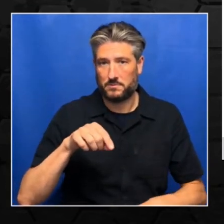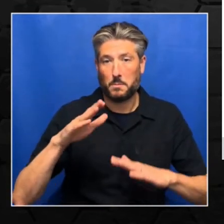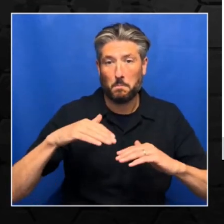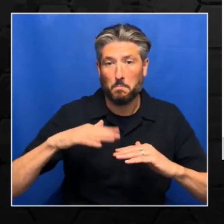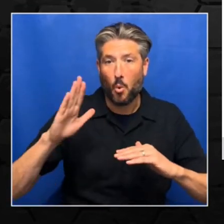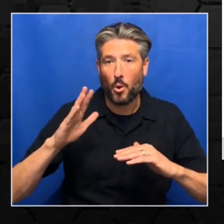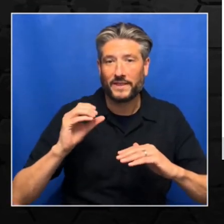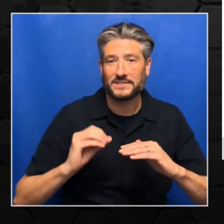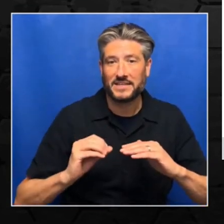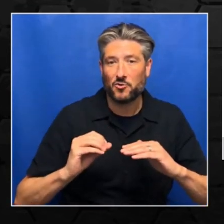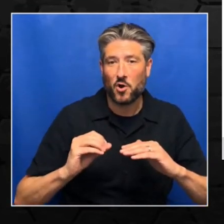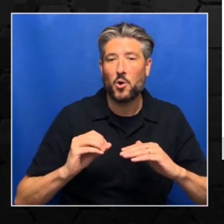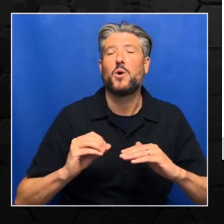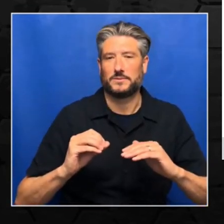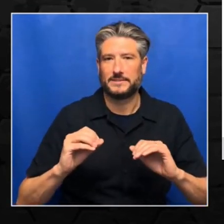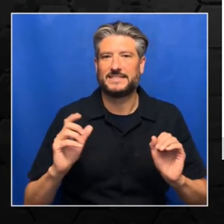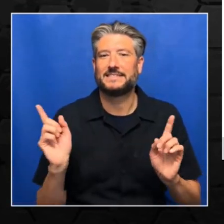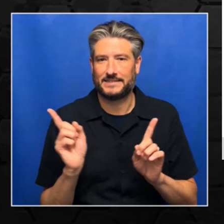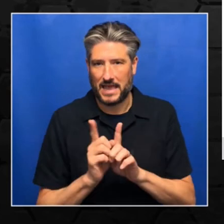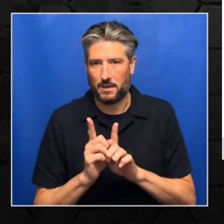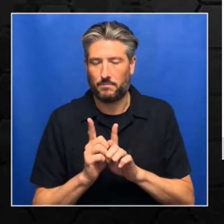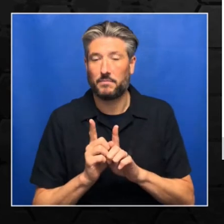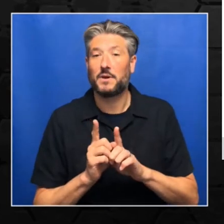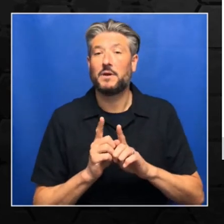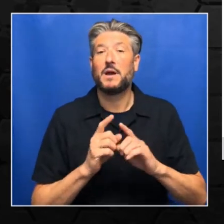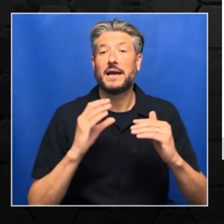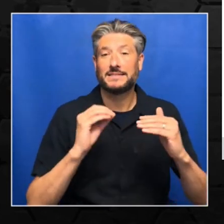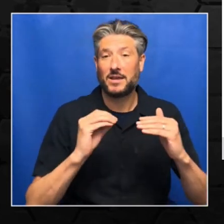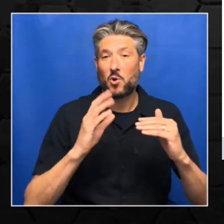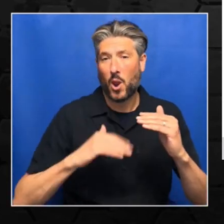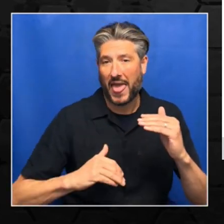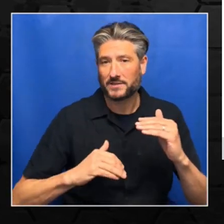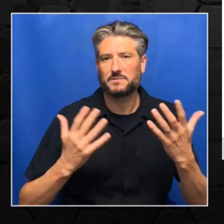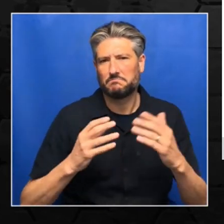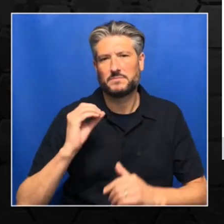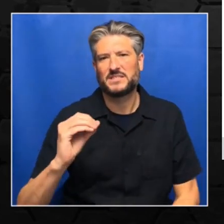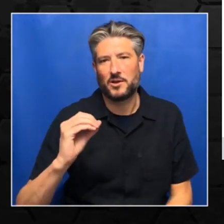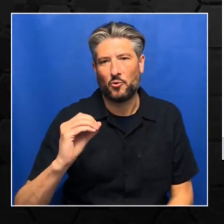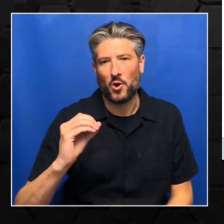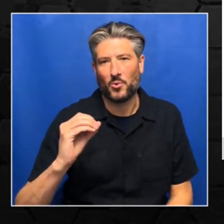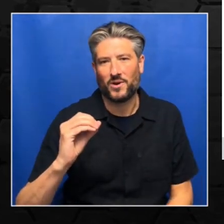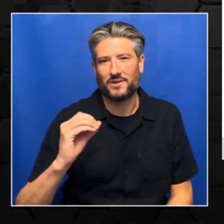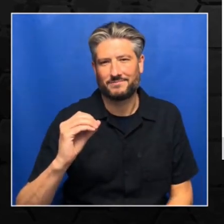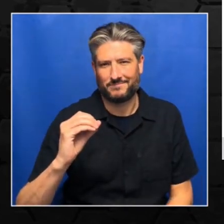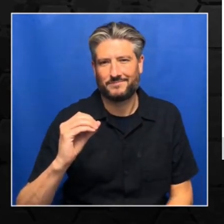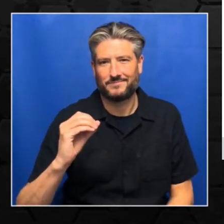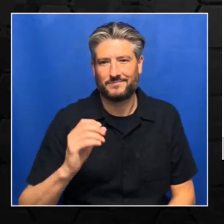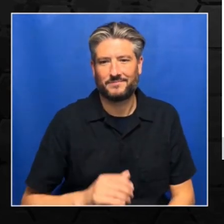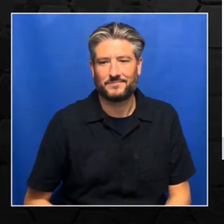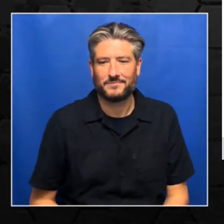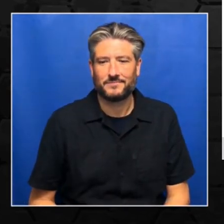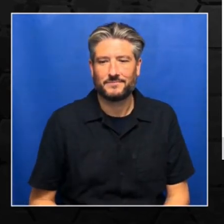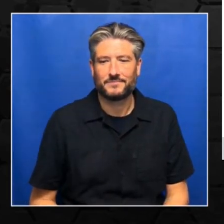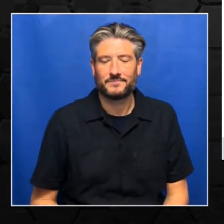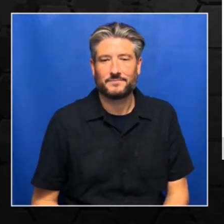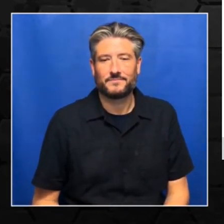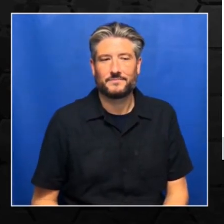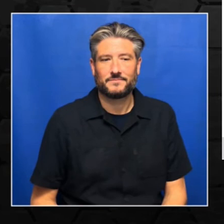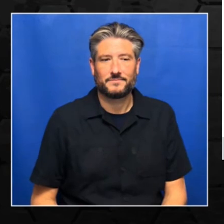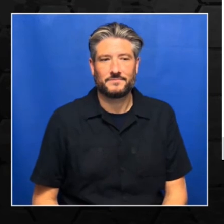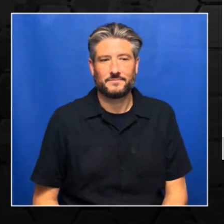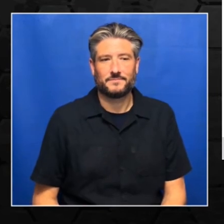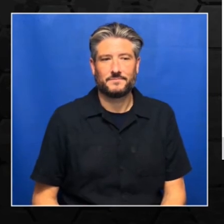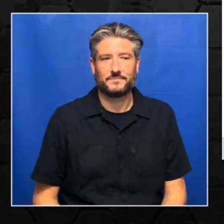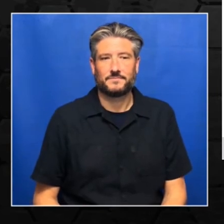it's less than zero, it's going to just print zero. That's ReLU. And in Define Forward, we are going to